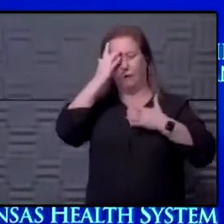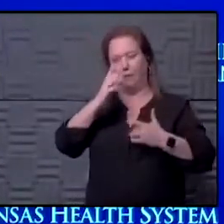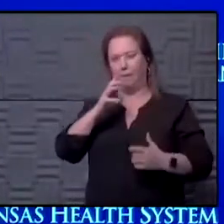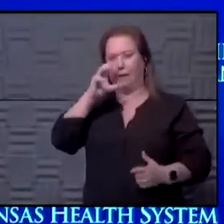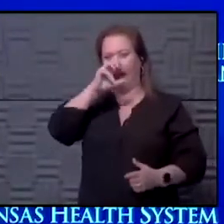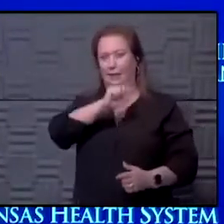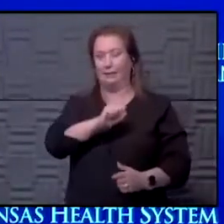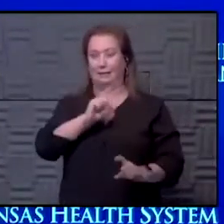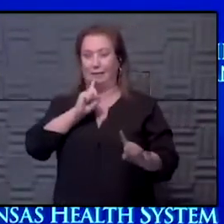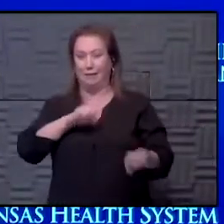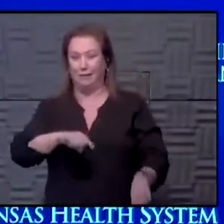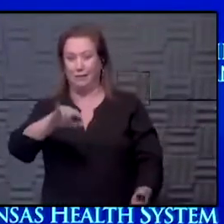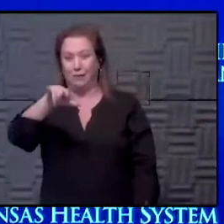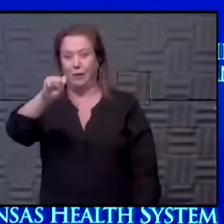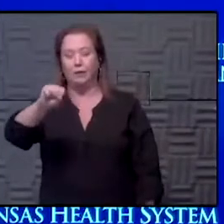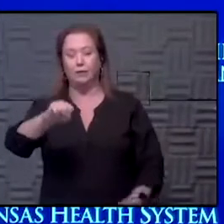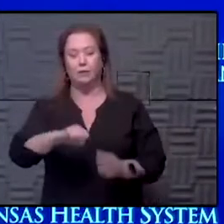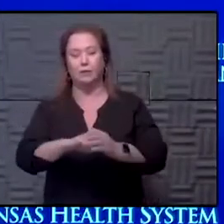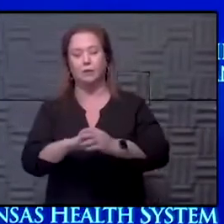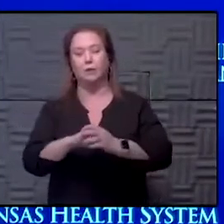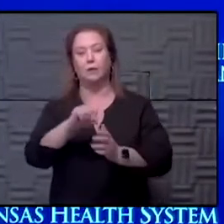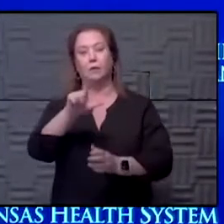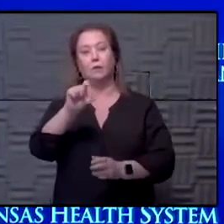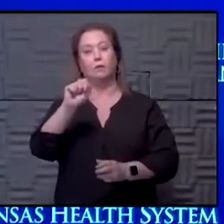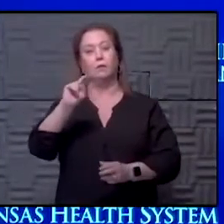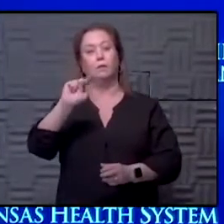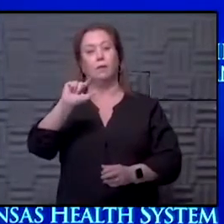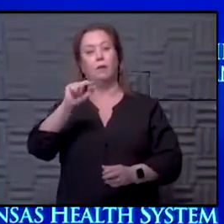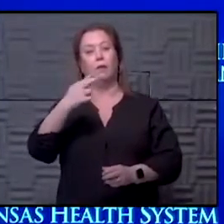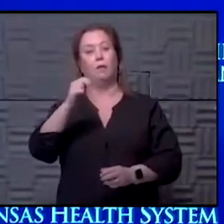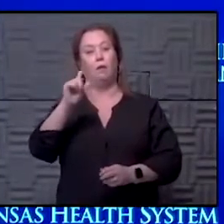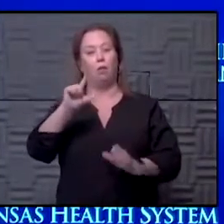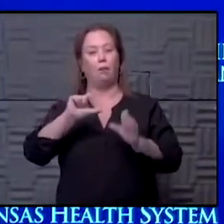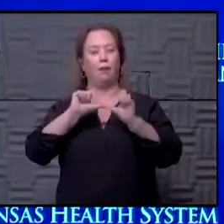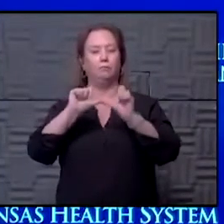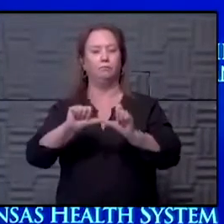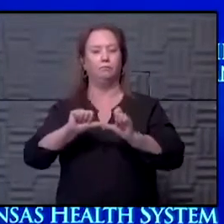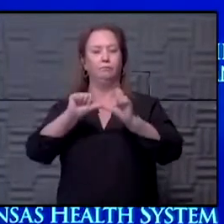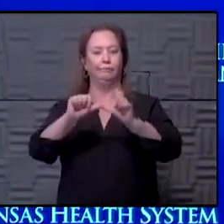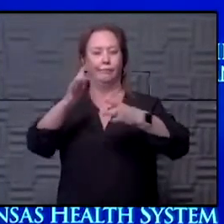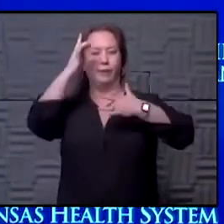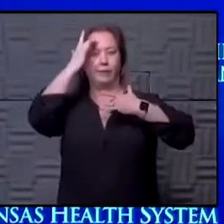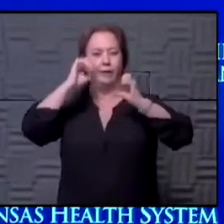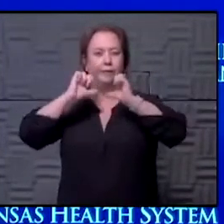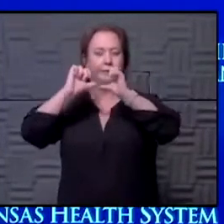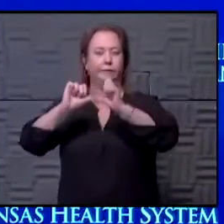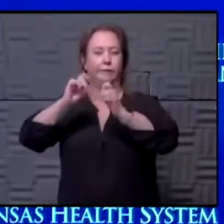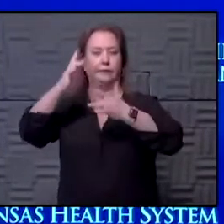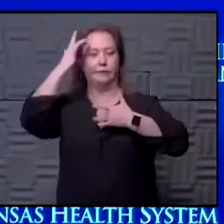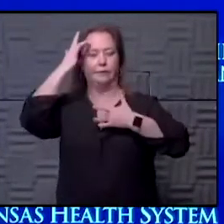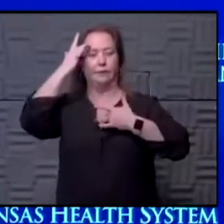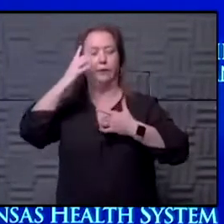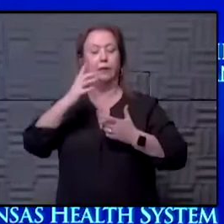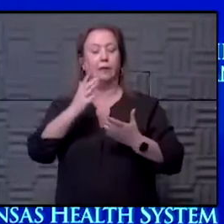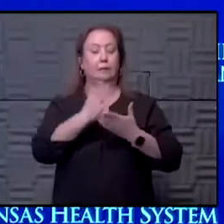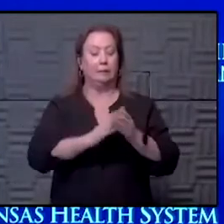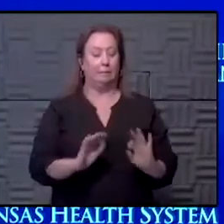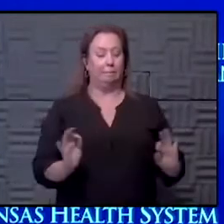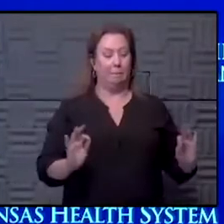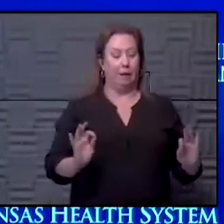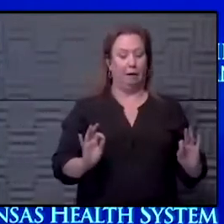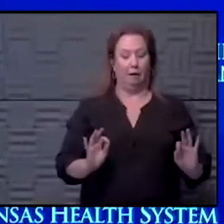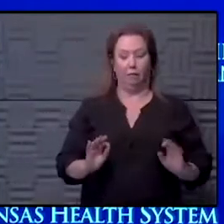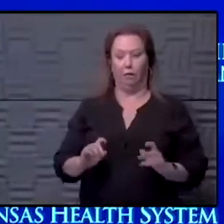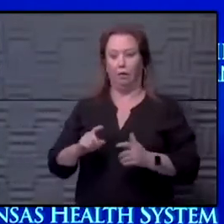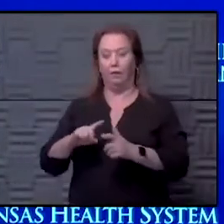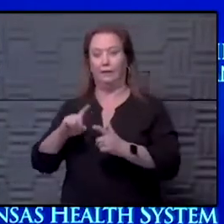bet the answer will be yes. Yes, but long-haul, there appears to be several forms of ad hoc, and some people have mild or no symptoms and then